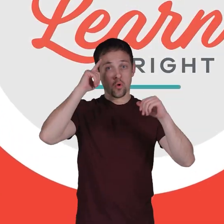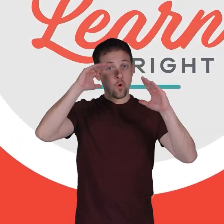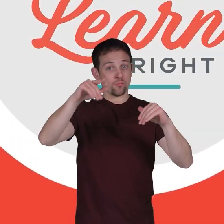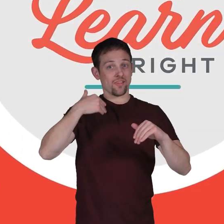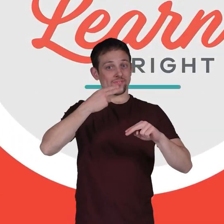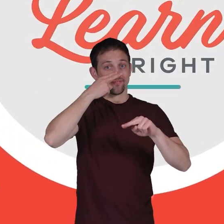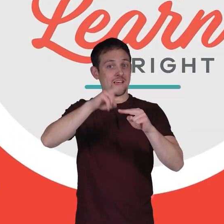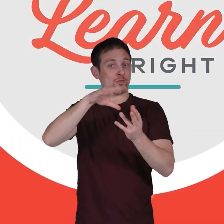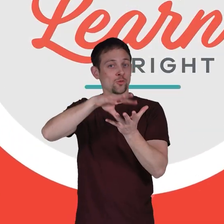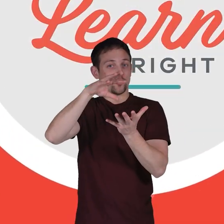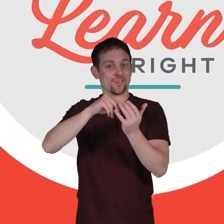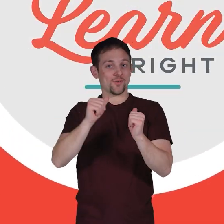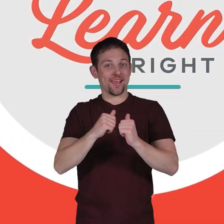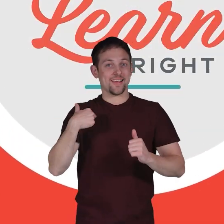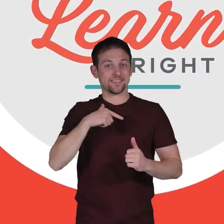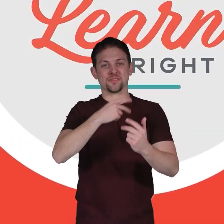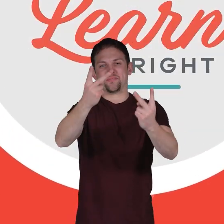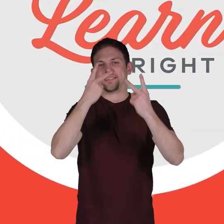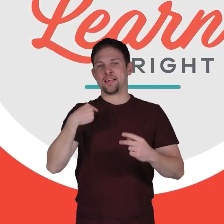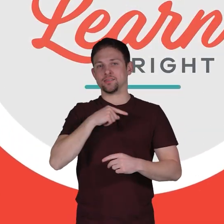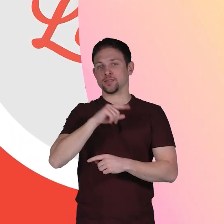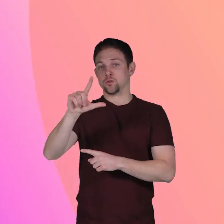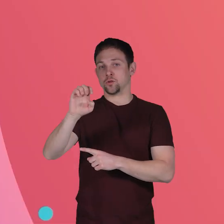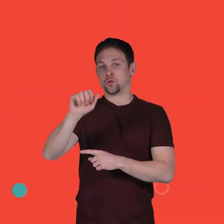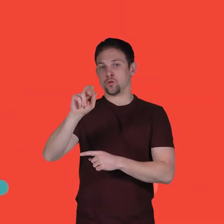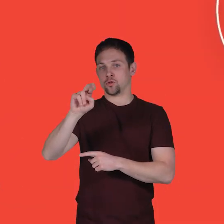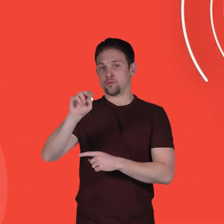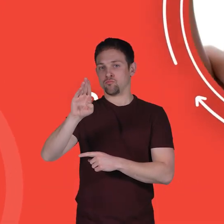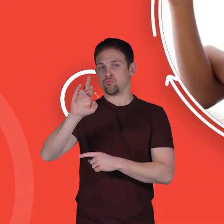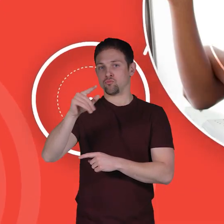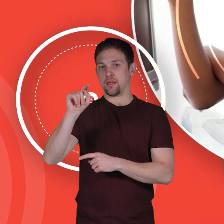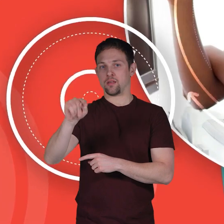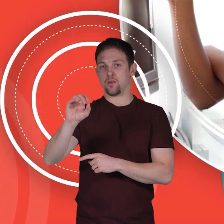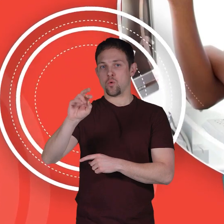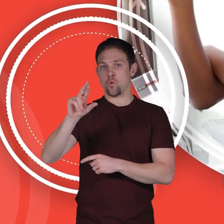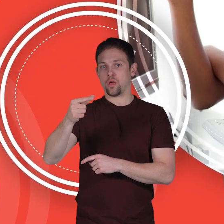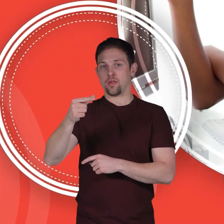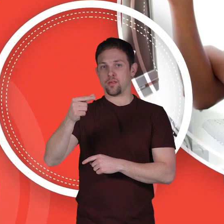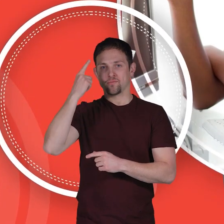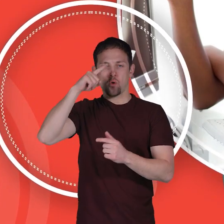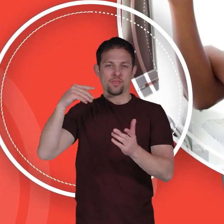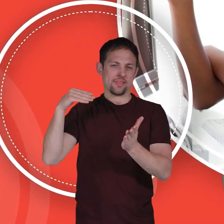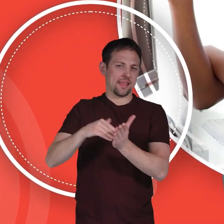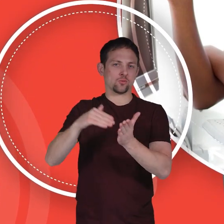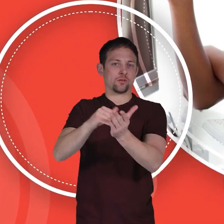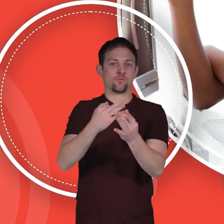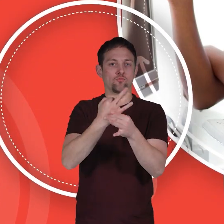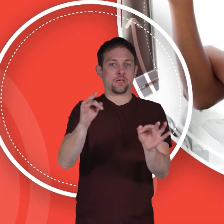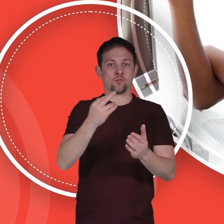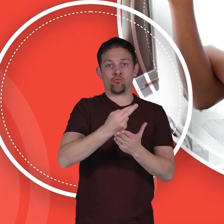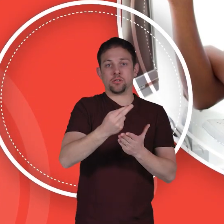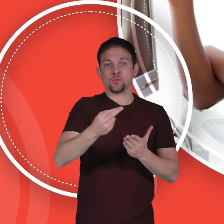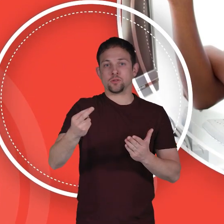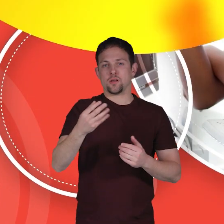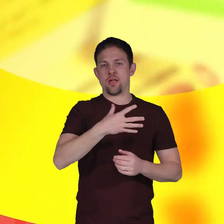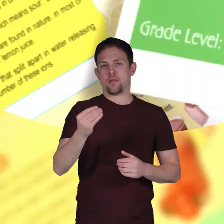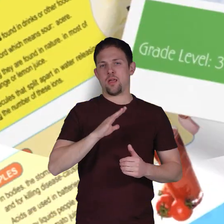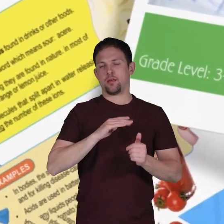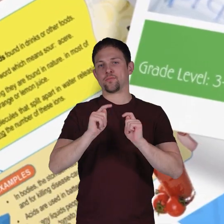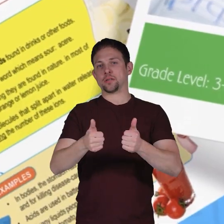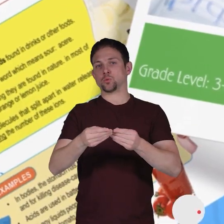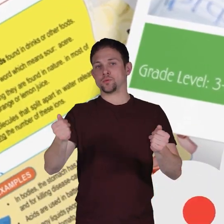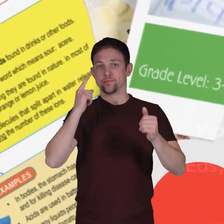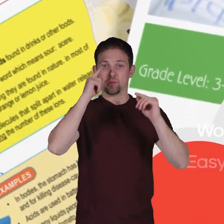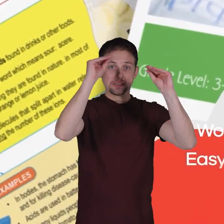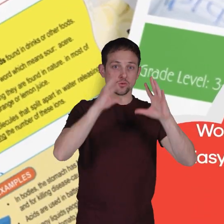hope you had fun learning with us visit us at learnbright.org for thousands of free resources